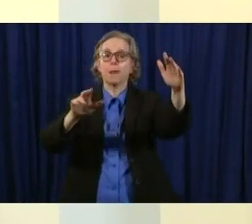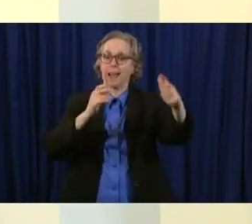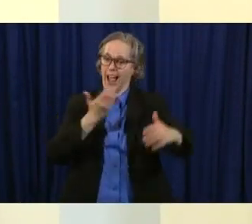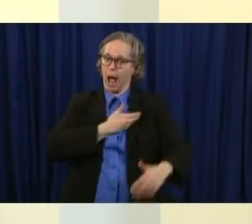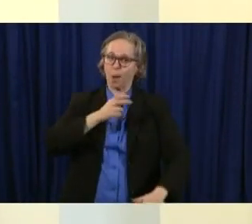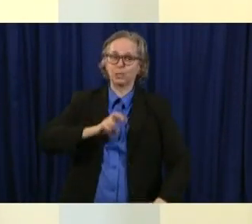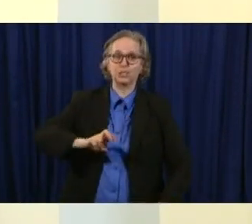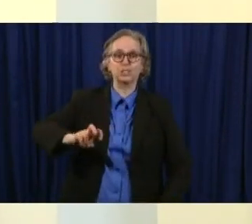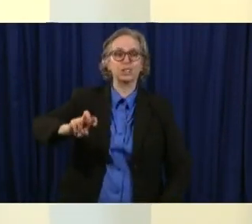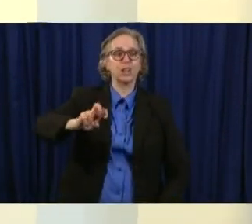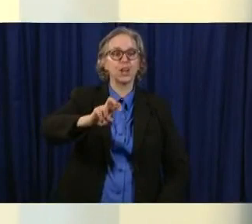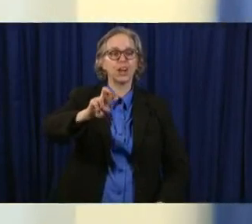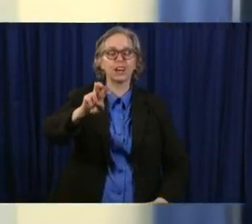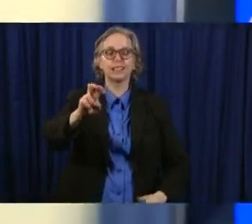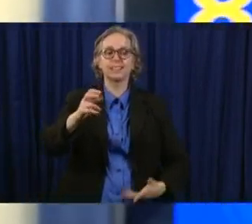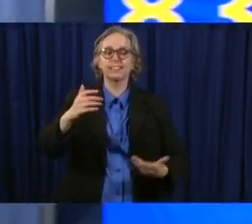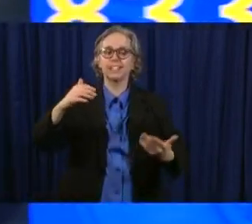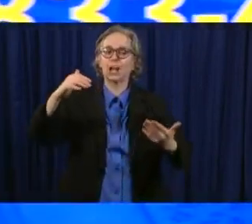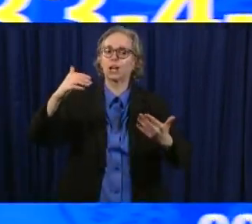stage of it thank you